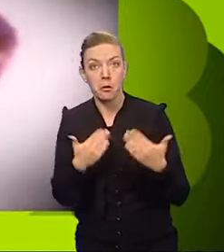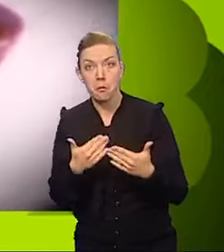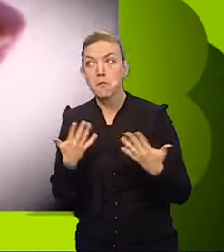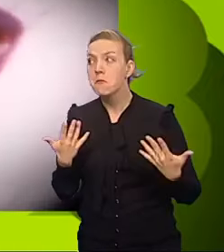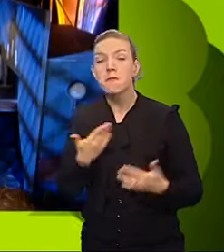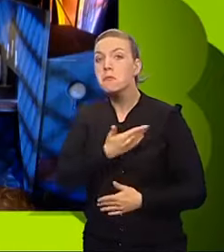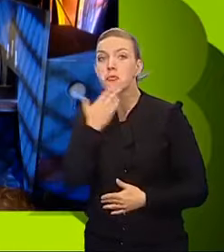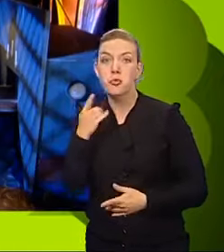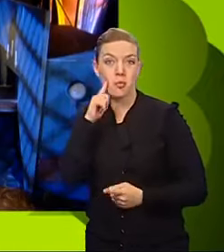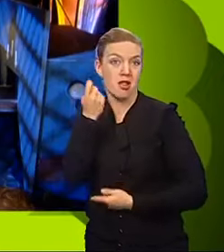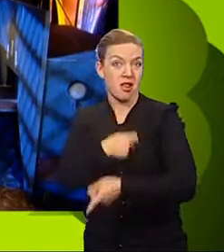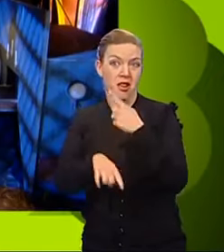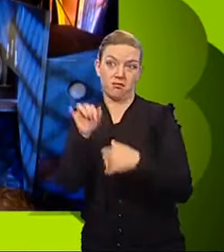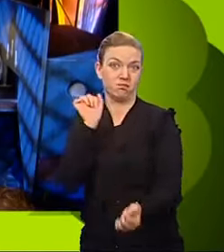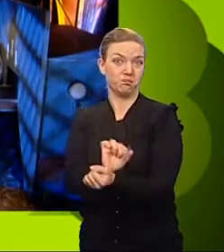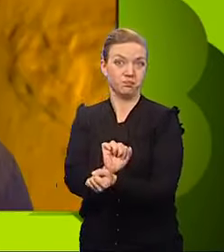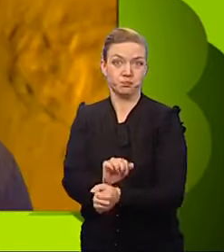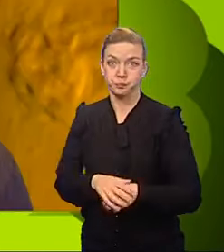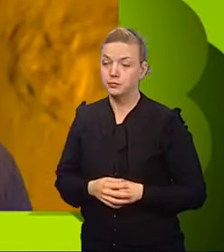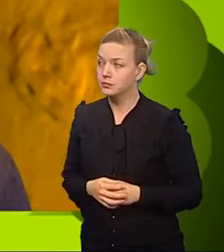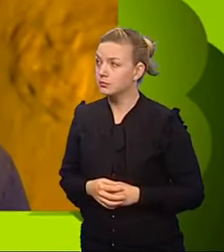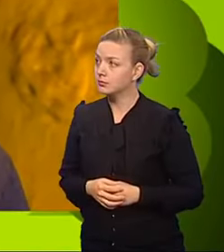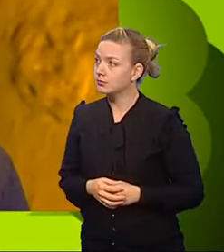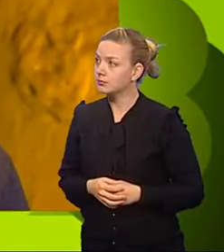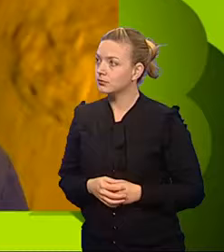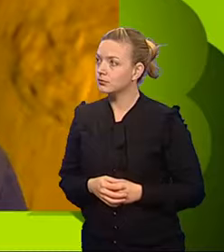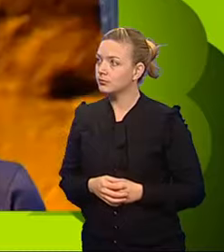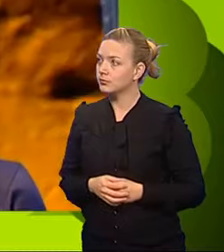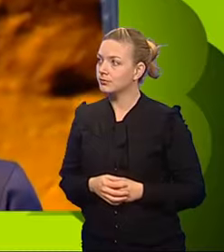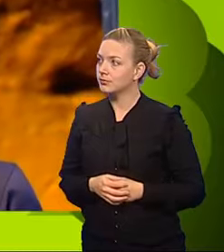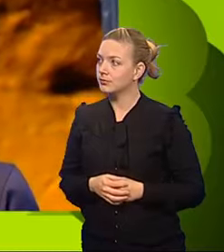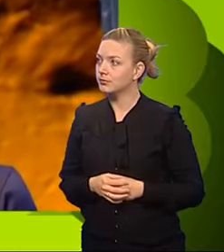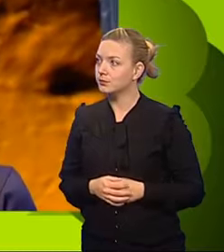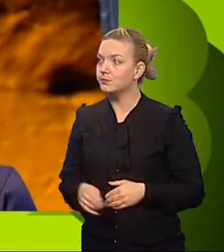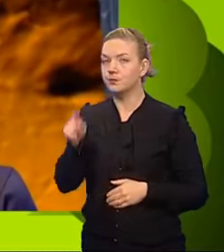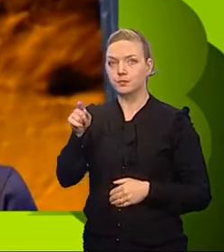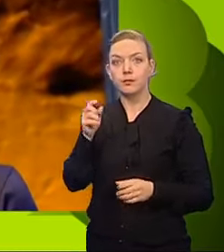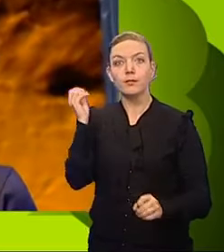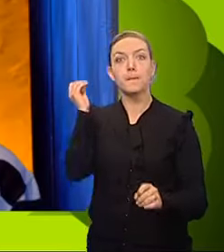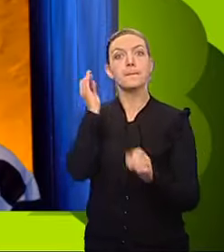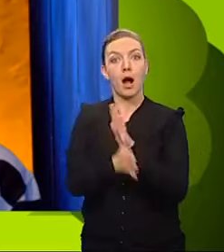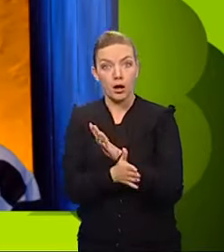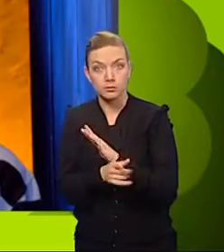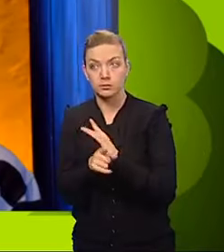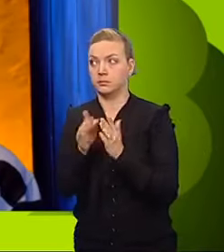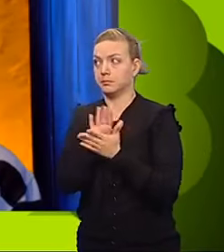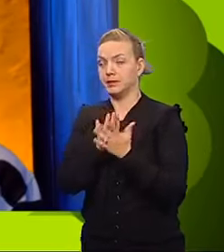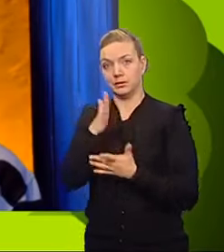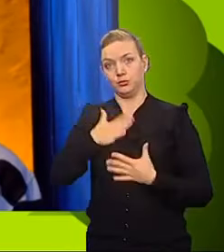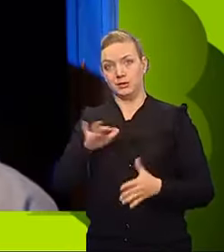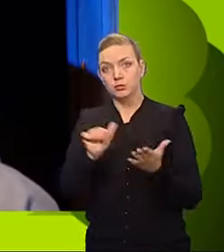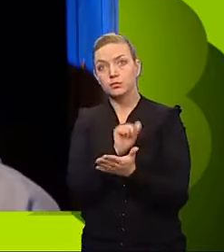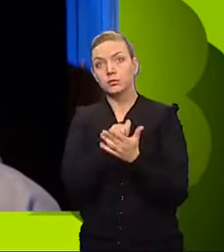Unfortunate. This is Freaky Factory. To pass, you must correctly fill five egg boxes.